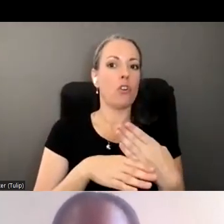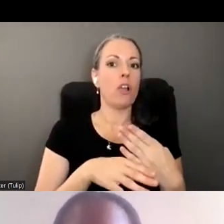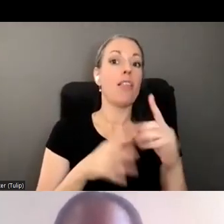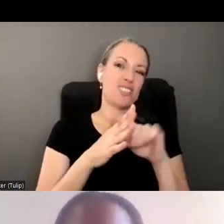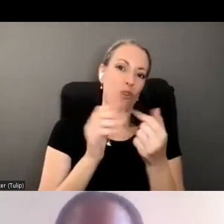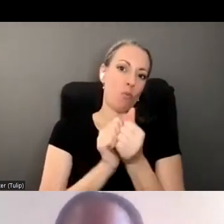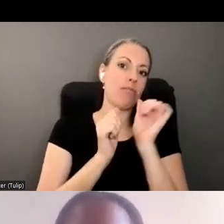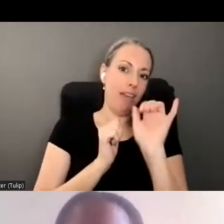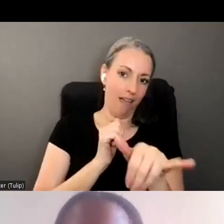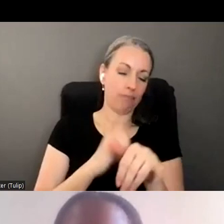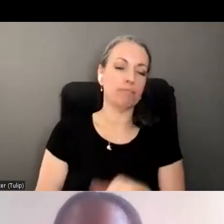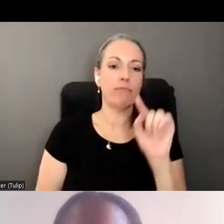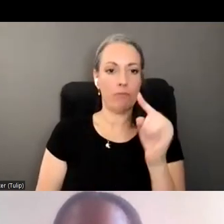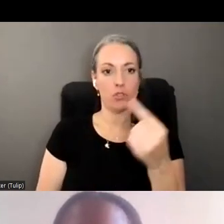that.